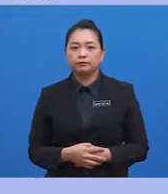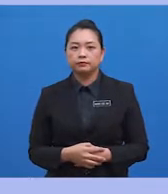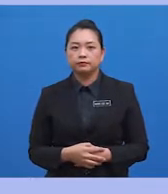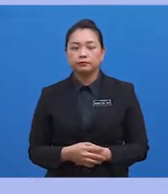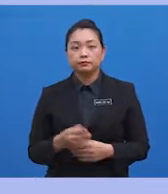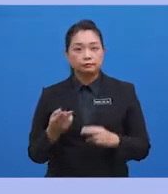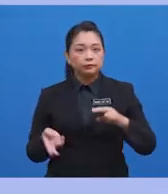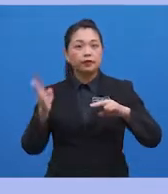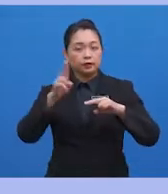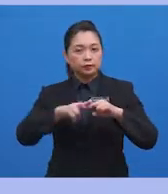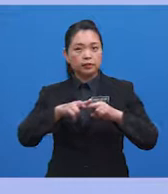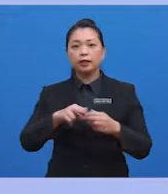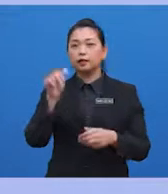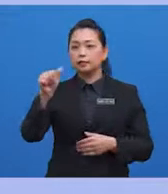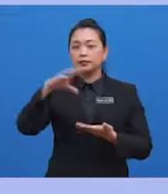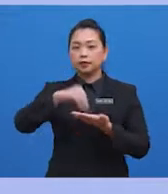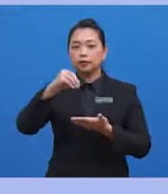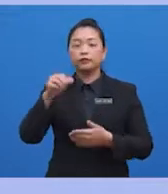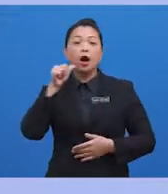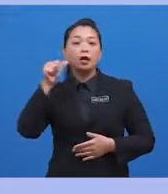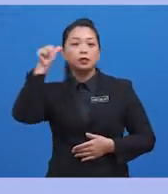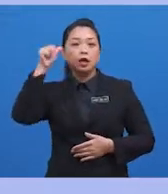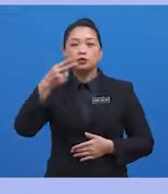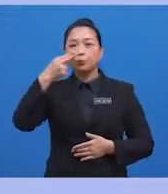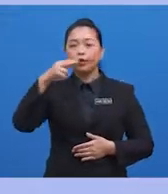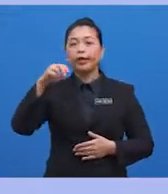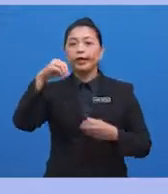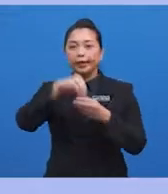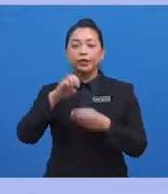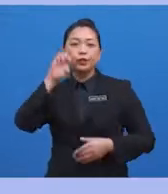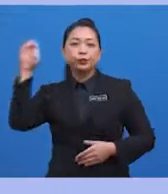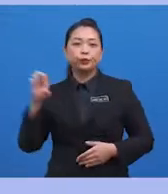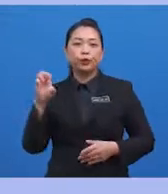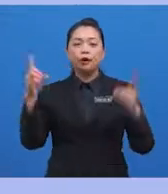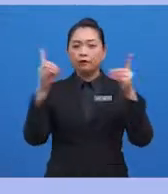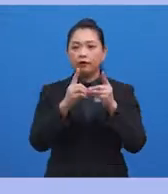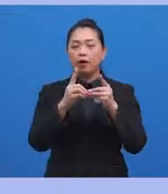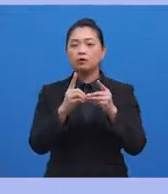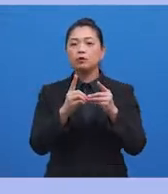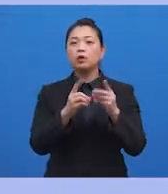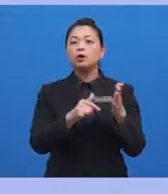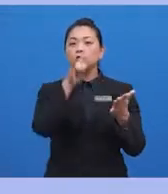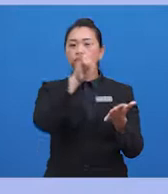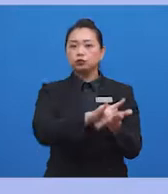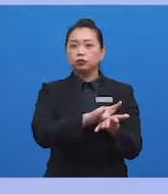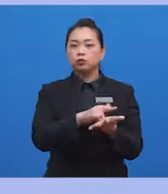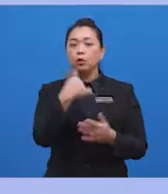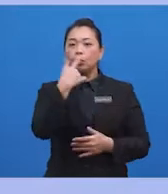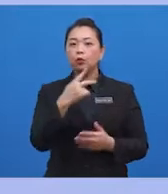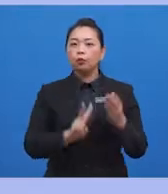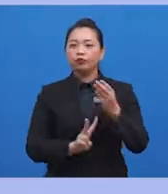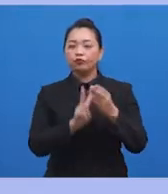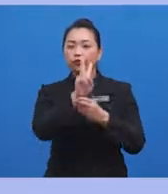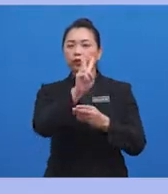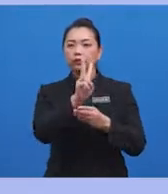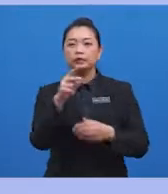Additionally, a study of adult smokers in Europe found those who vaped nicotine were less likely